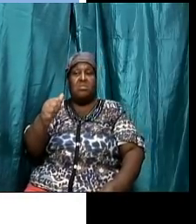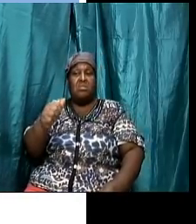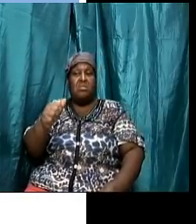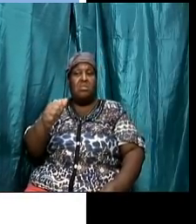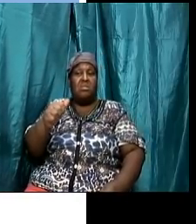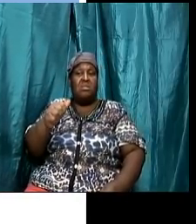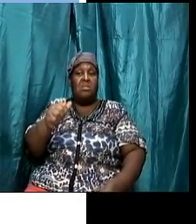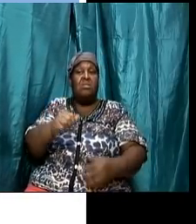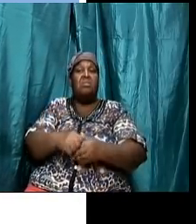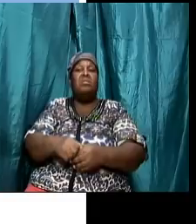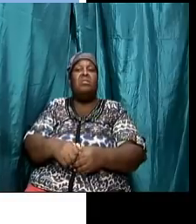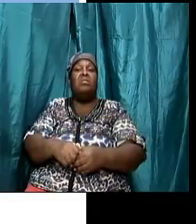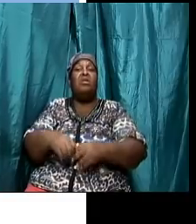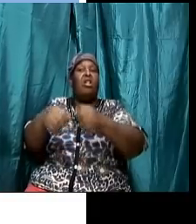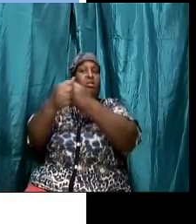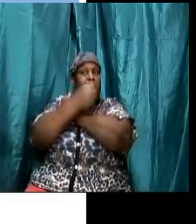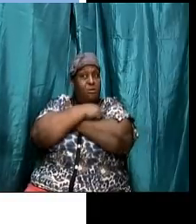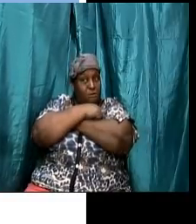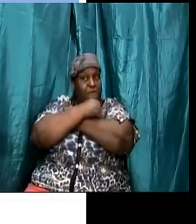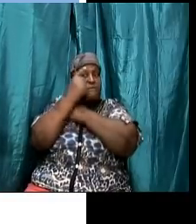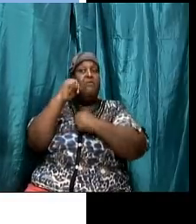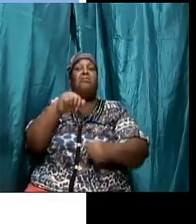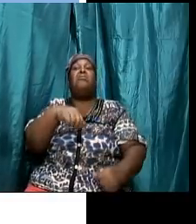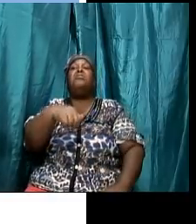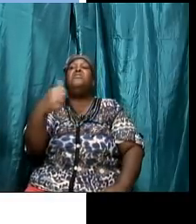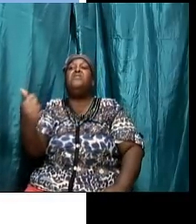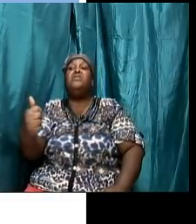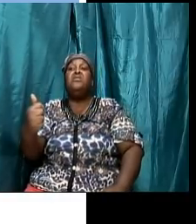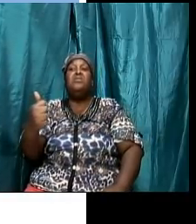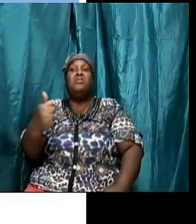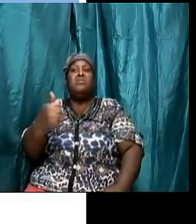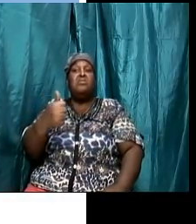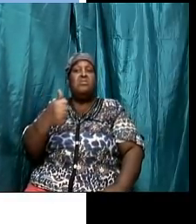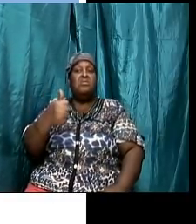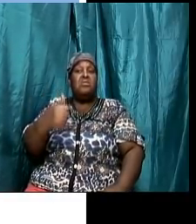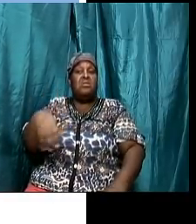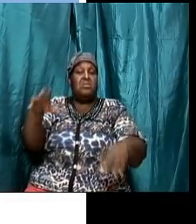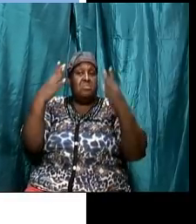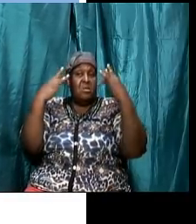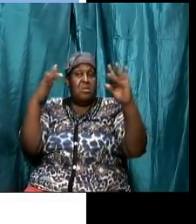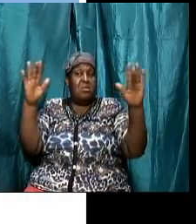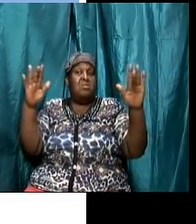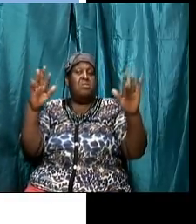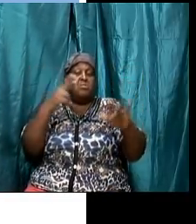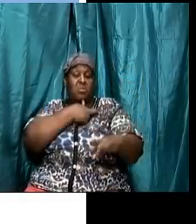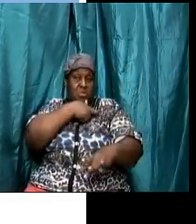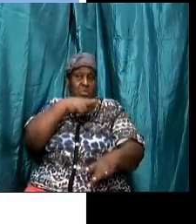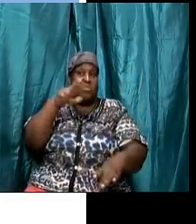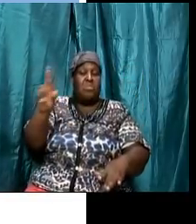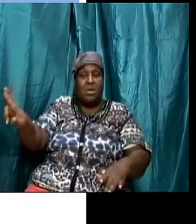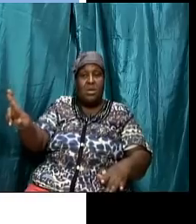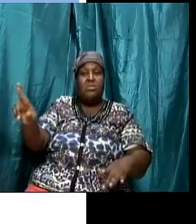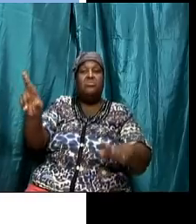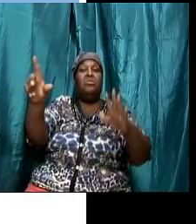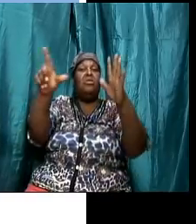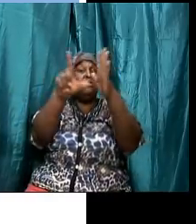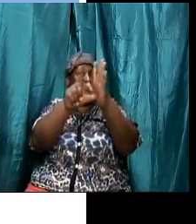eyes love for others superseded any religious ritual